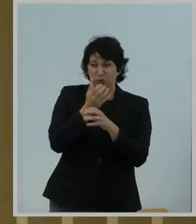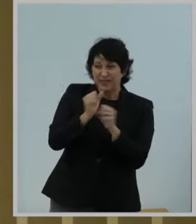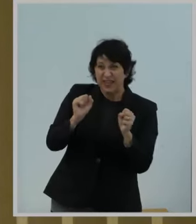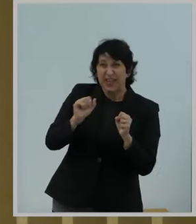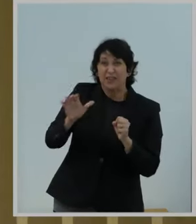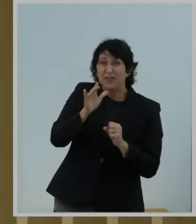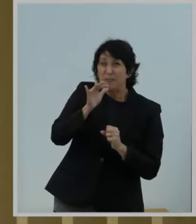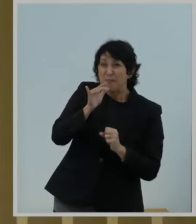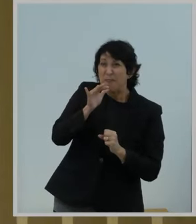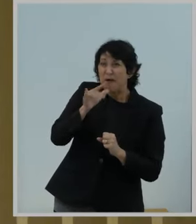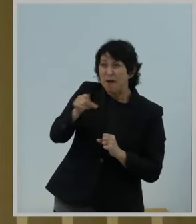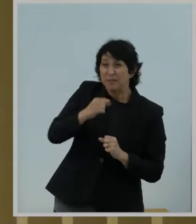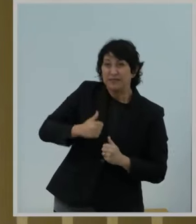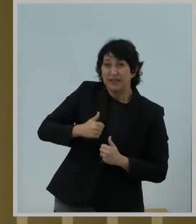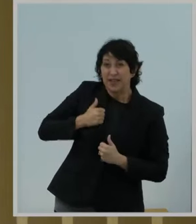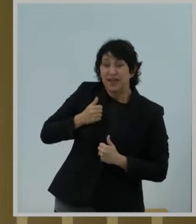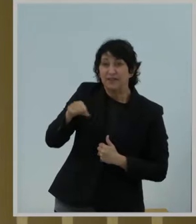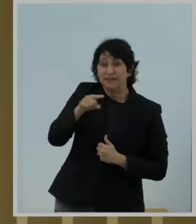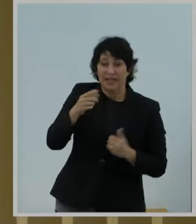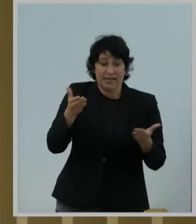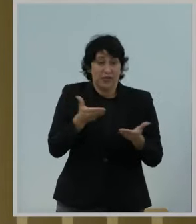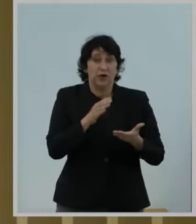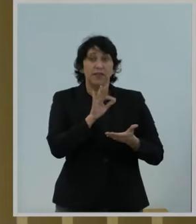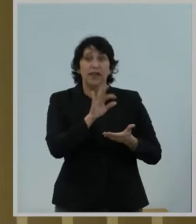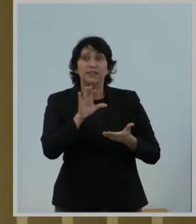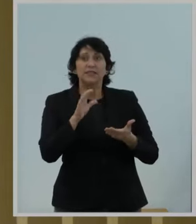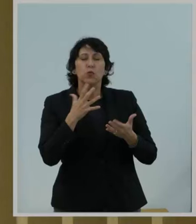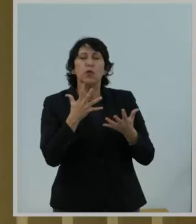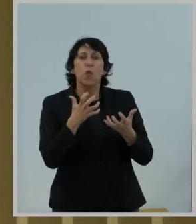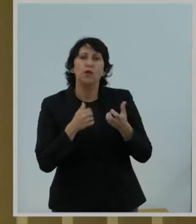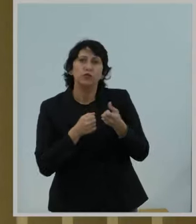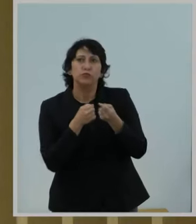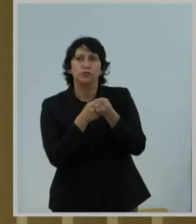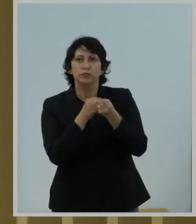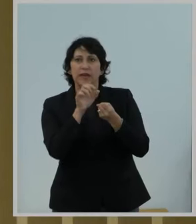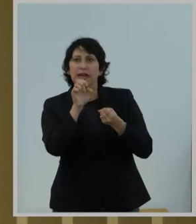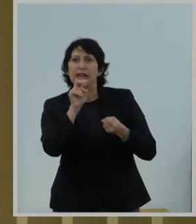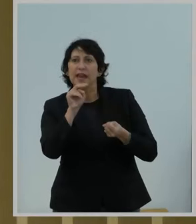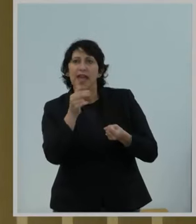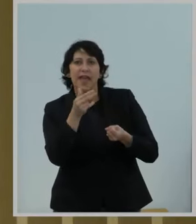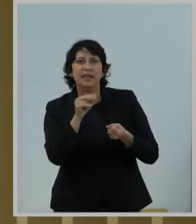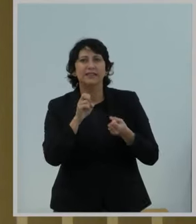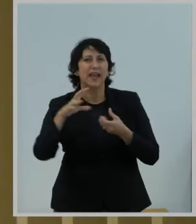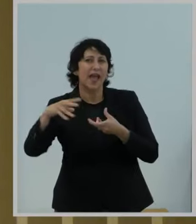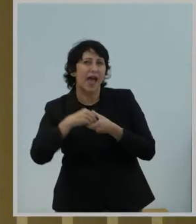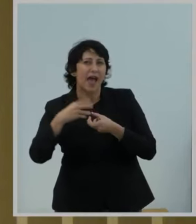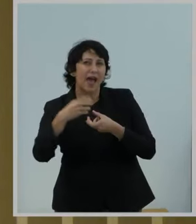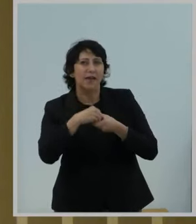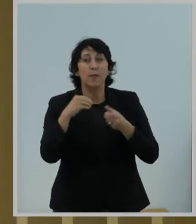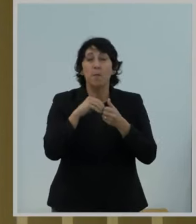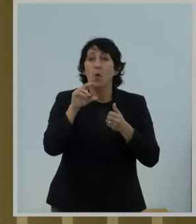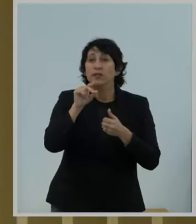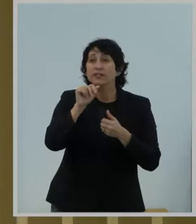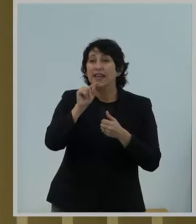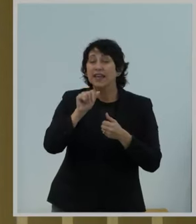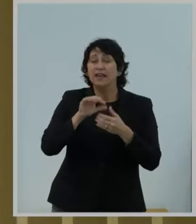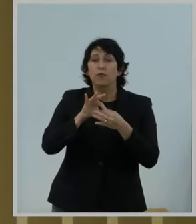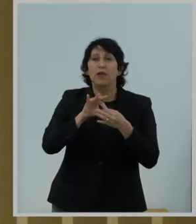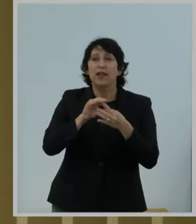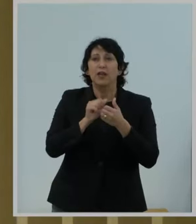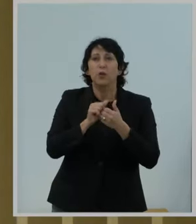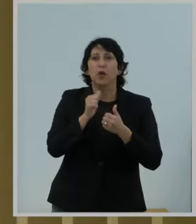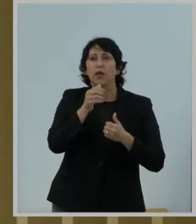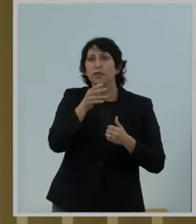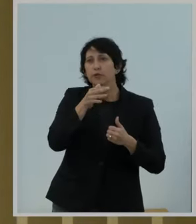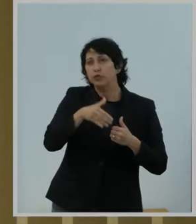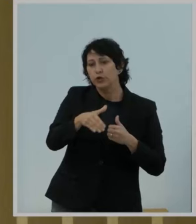lives, including directing us here at the FCC to enhance this platform by incorporating data on maternal mortality and severe